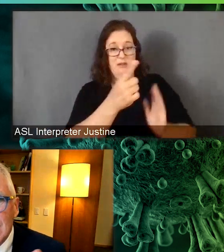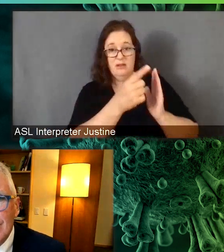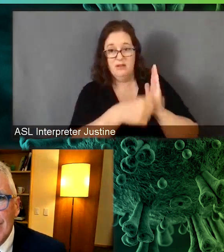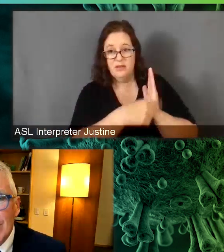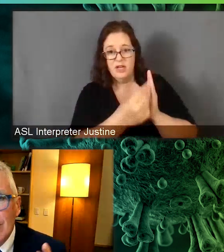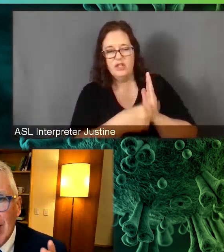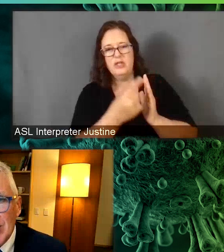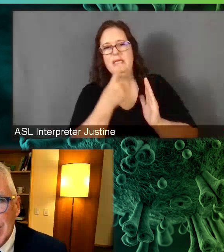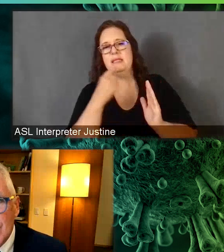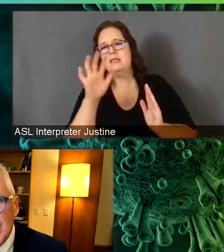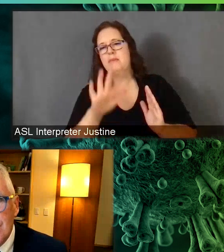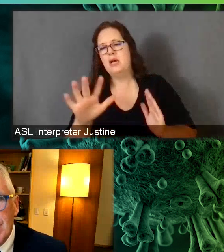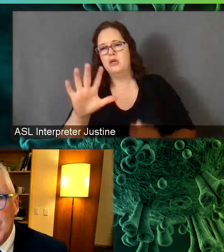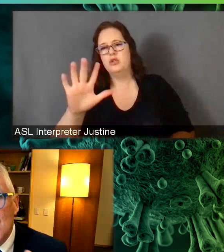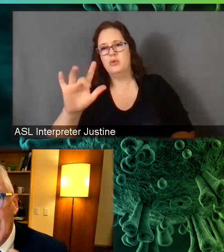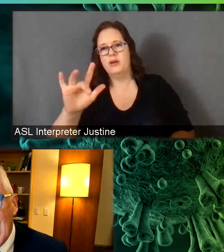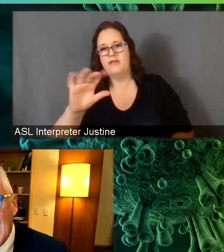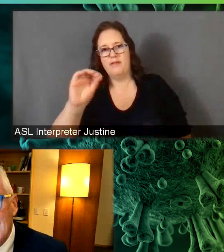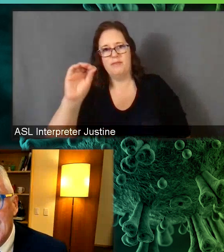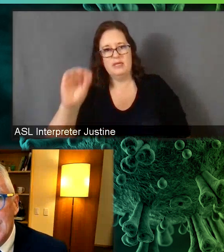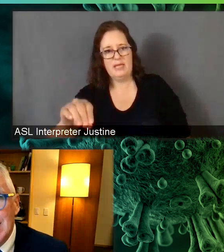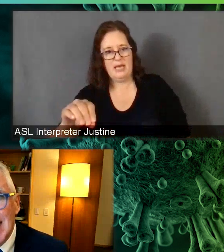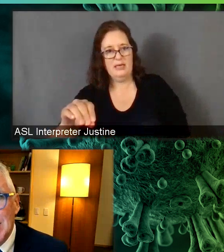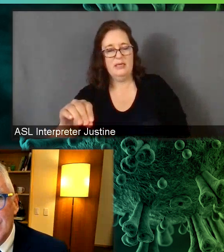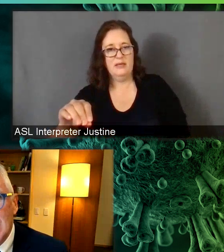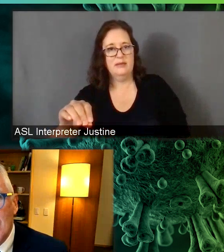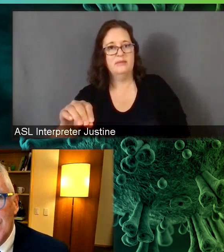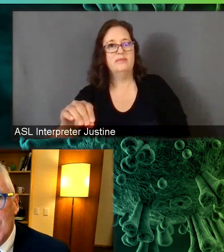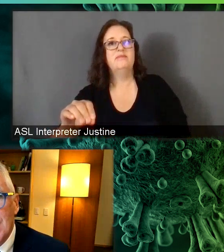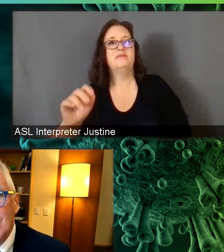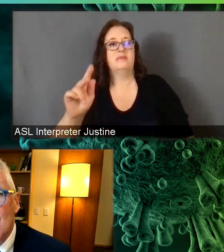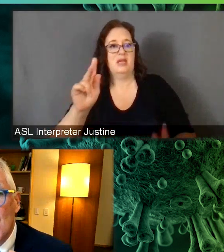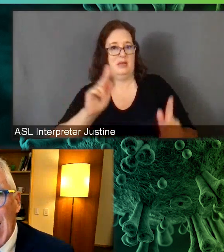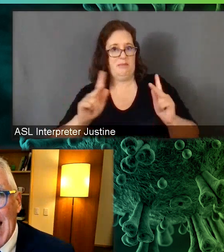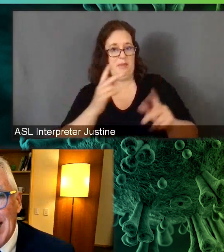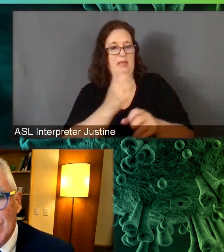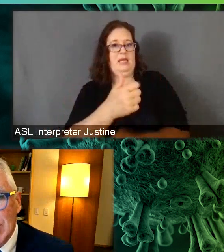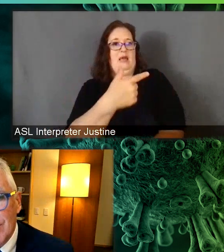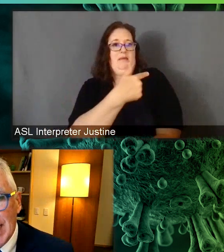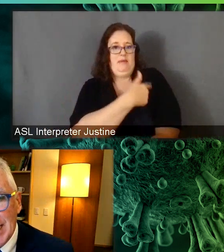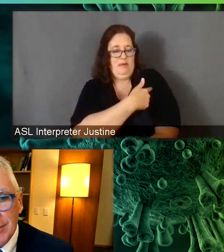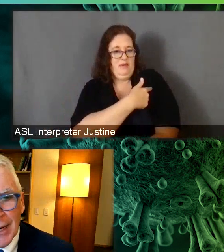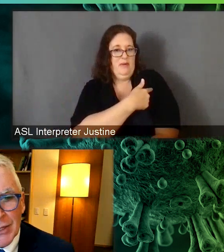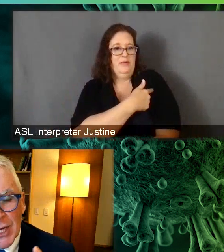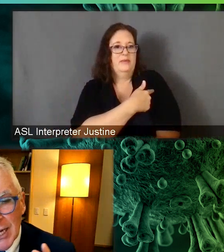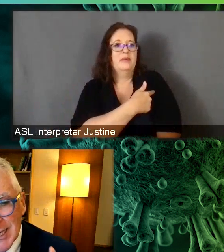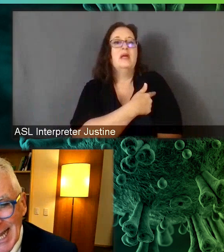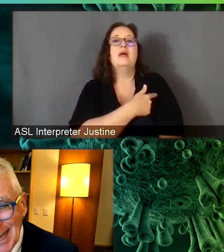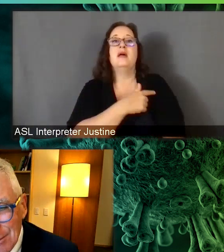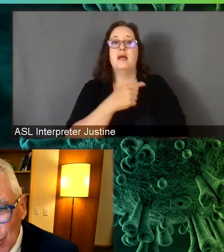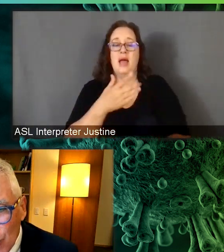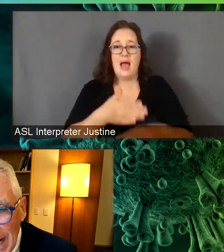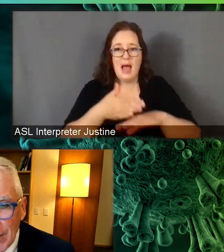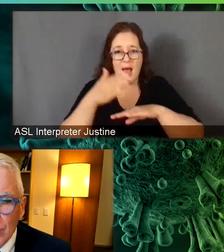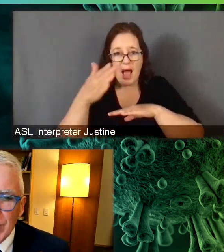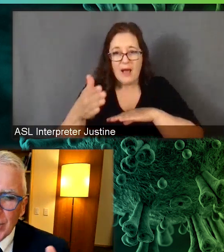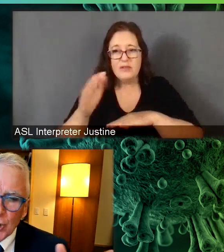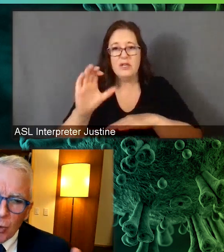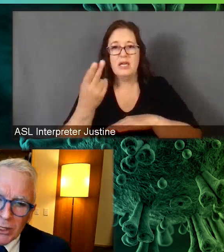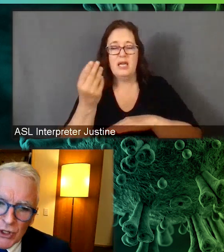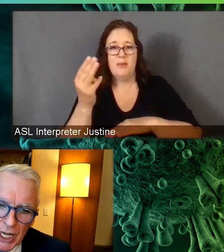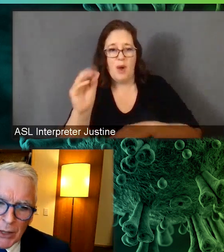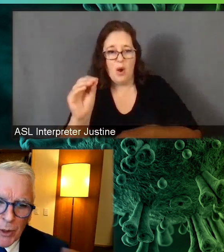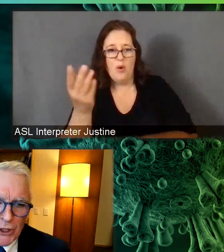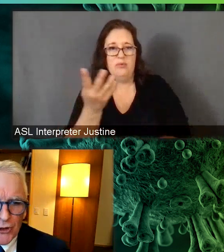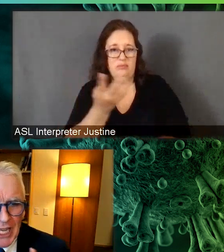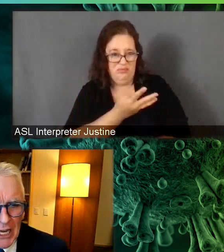of vaccine recipients who've had intensive chemotherapy do not have significant antibodies. Is that number right? Or is that